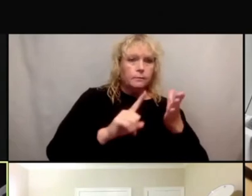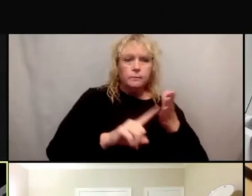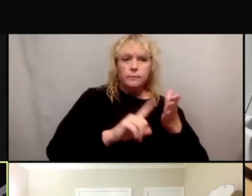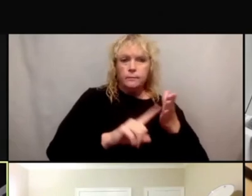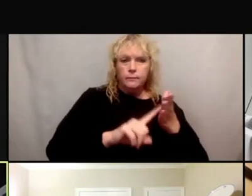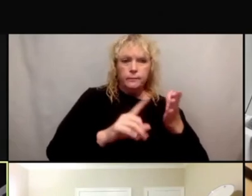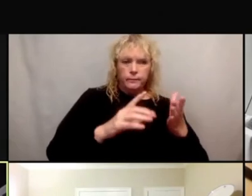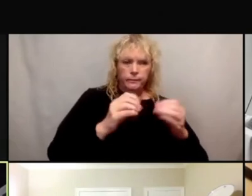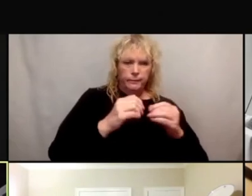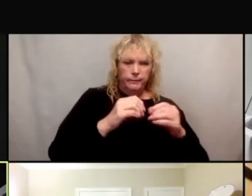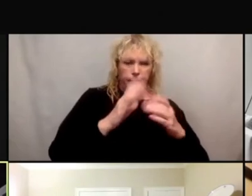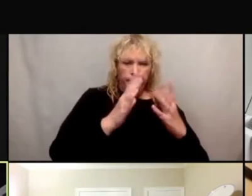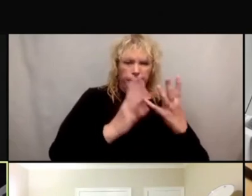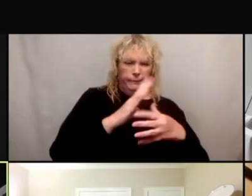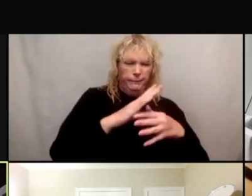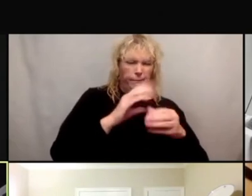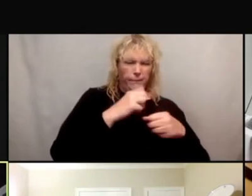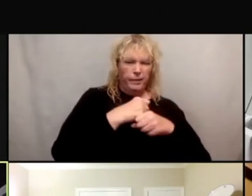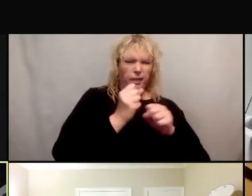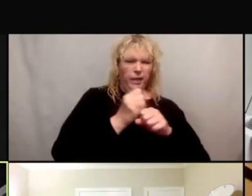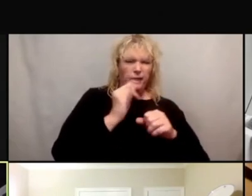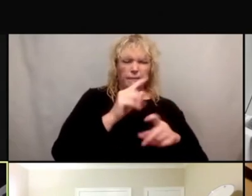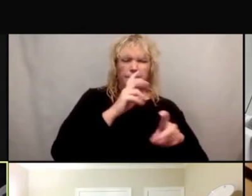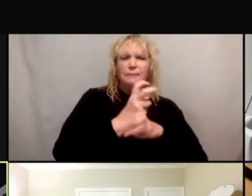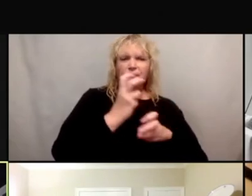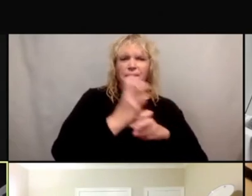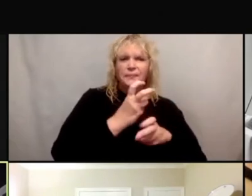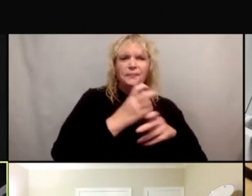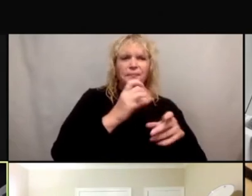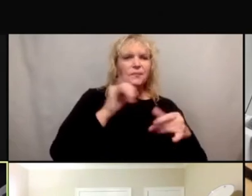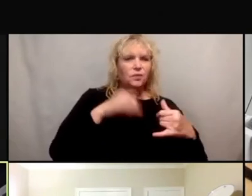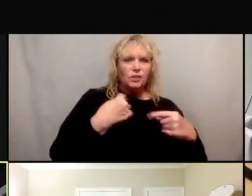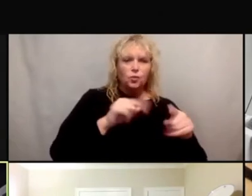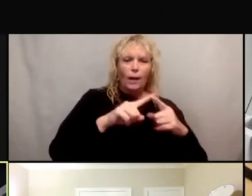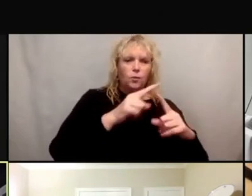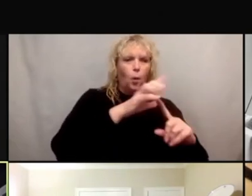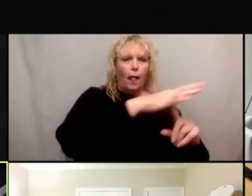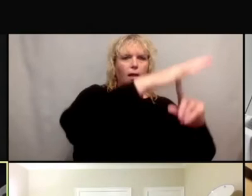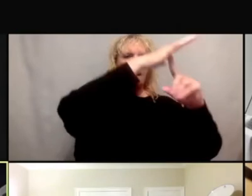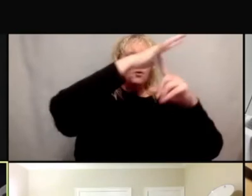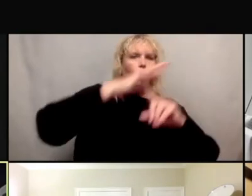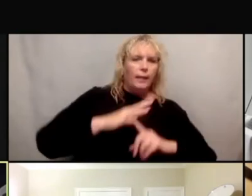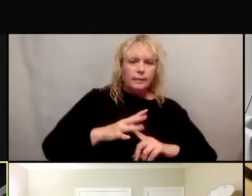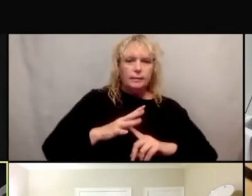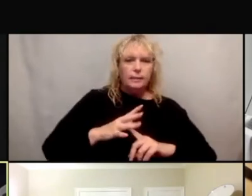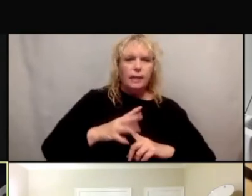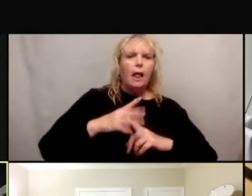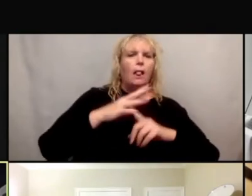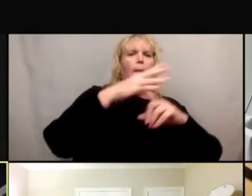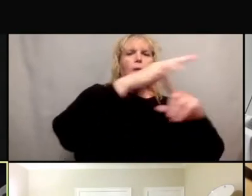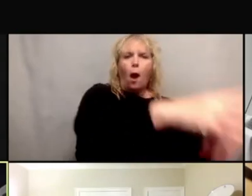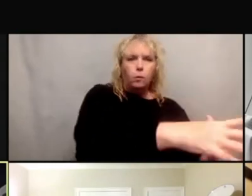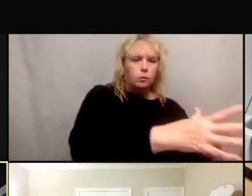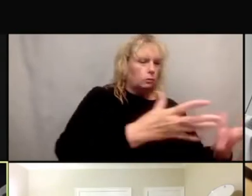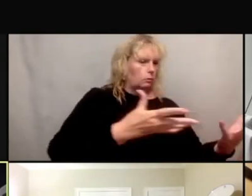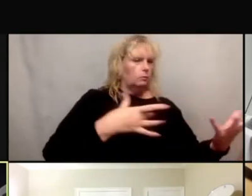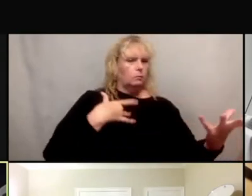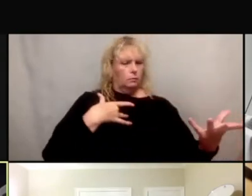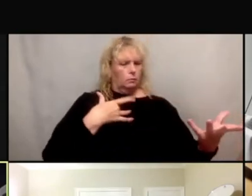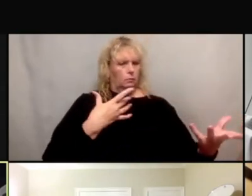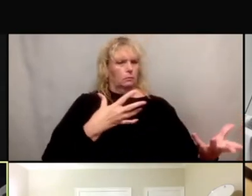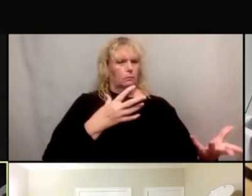Right. So it feels like this exceptionalism that people are helicoptering in and helicoptering out to do research. And so it raises questions and suspicion